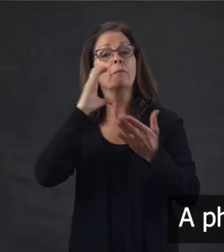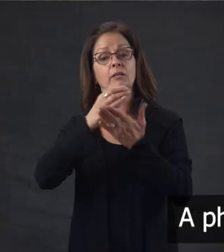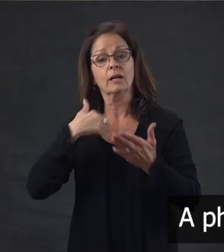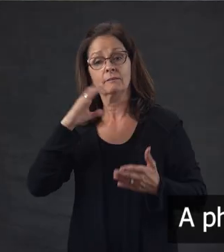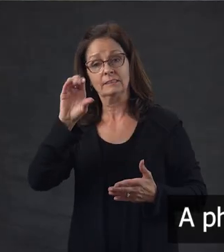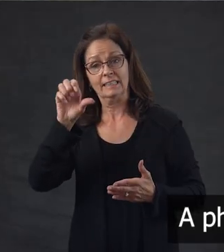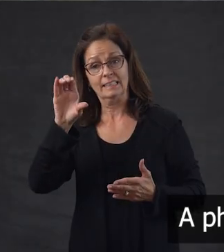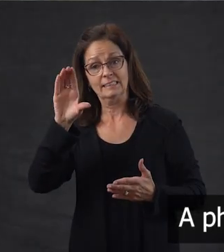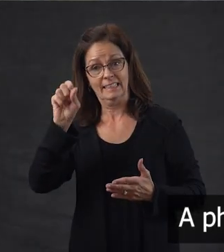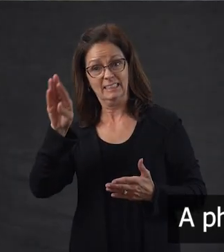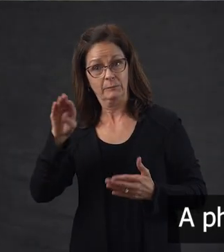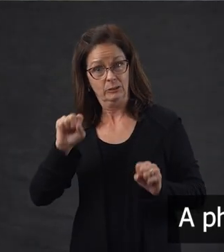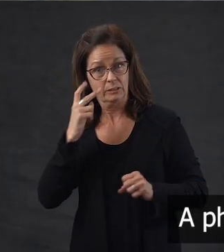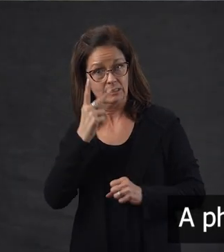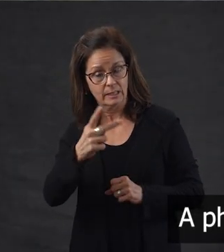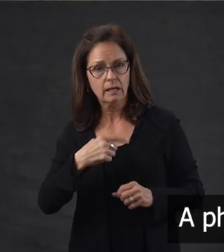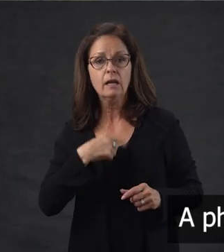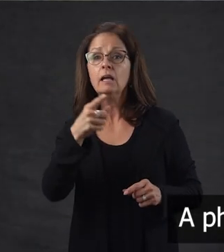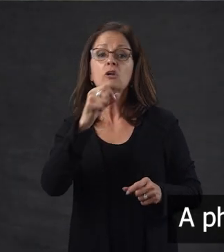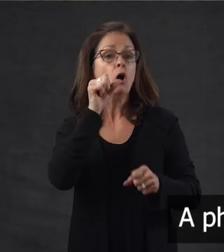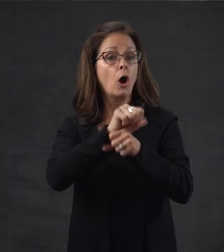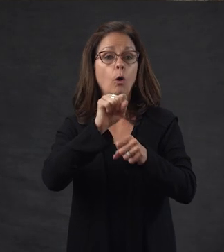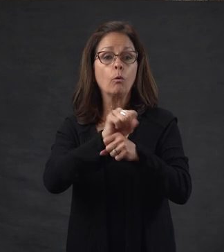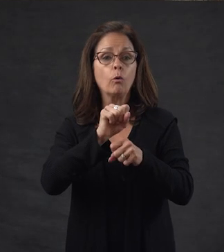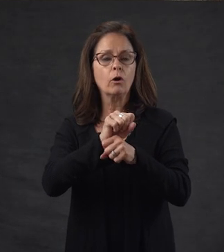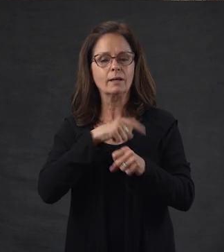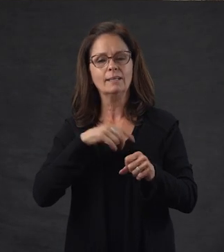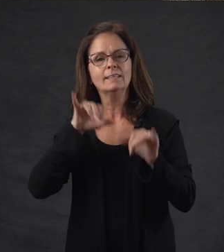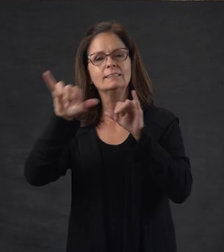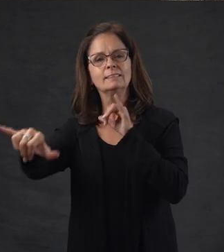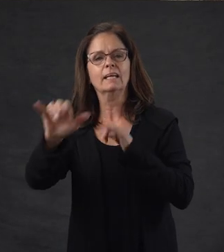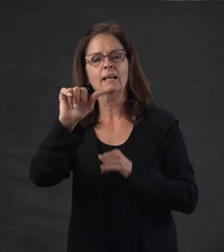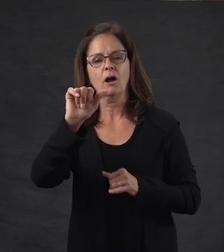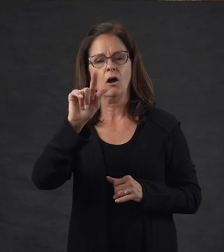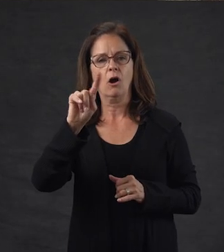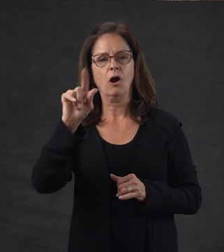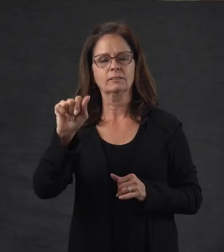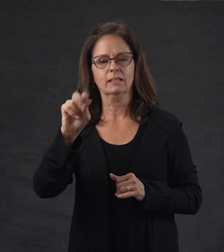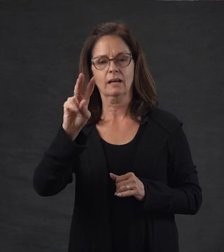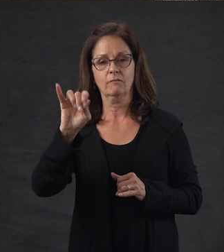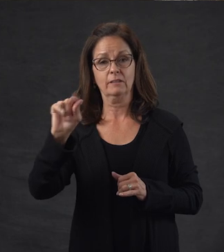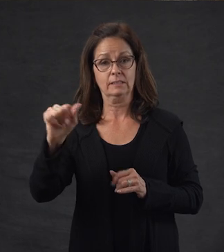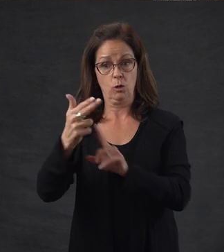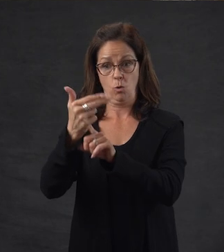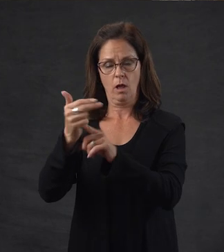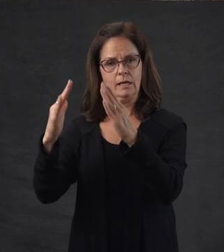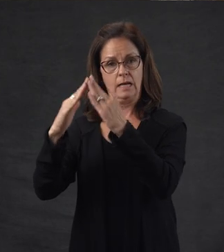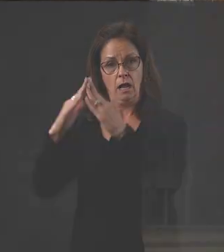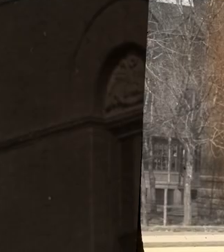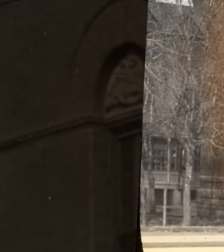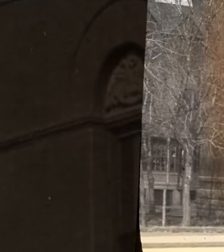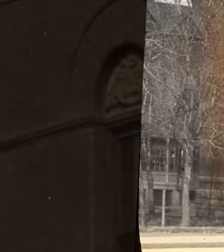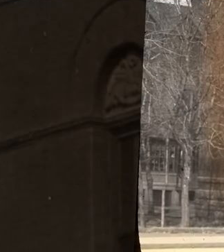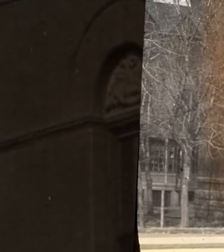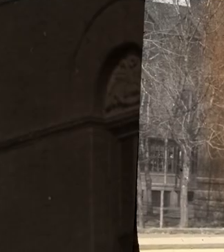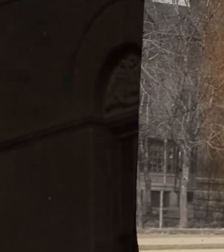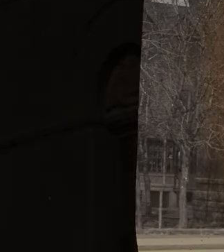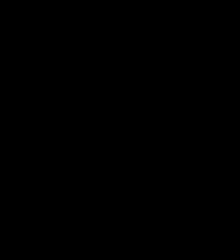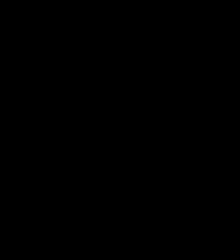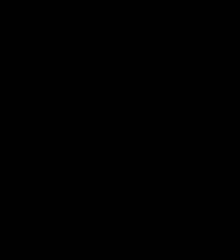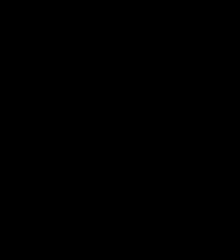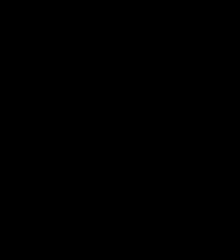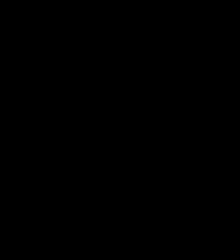shows CSDB in the background. Photo, a large hotel. When he wasn't working, Tesla stayed at the Alta Vista Hotel downtown.